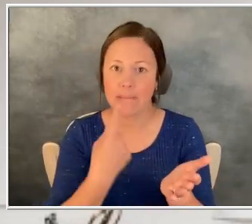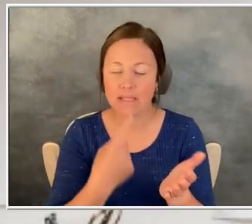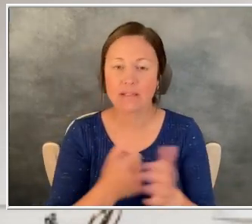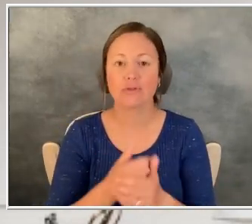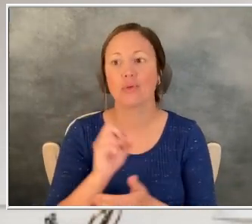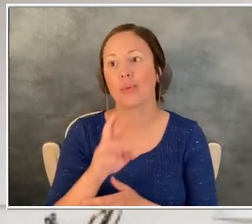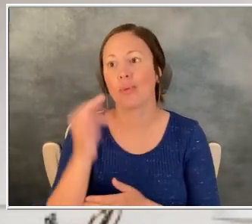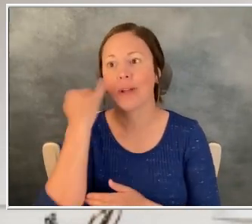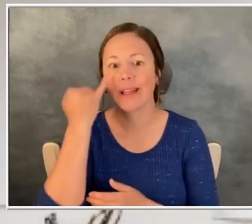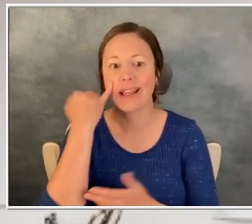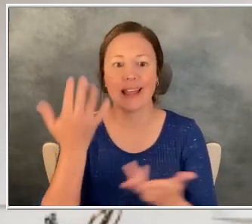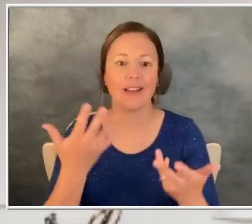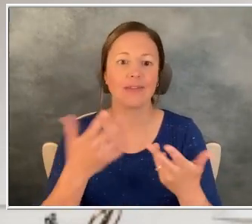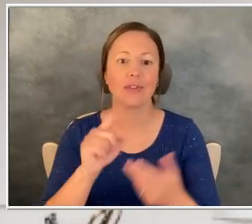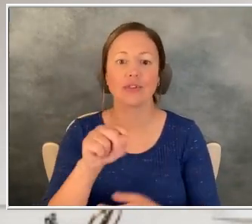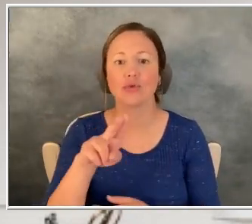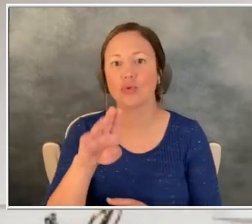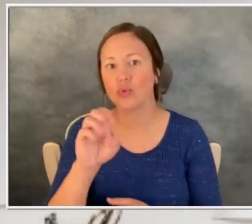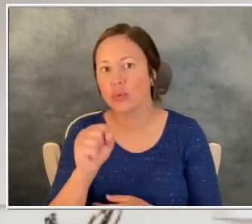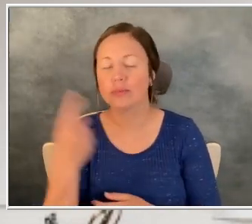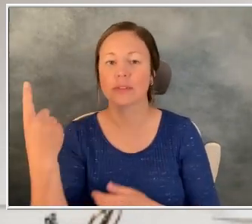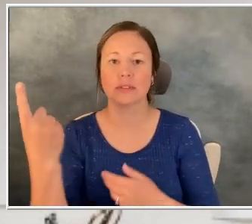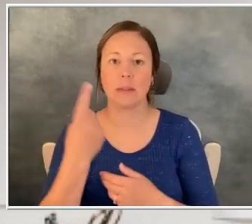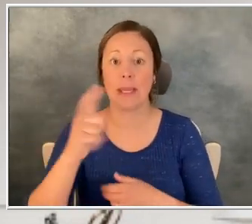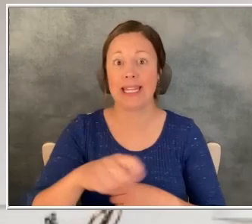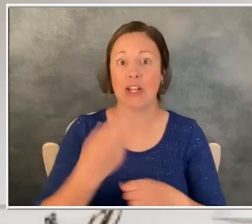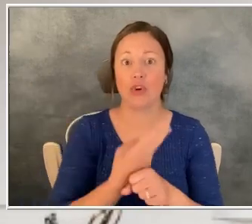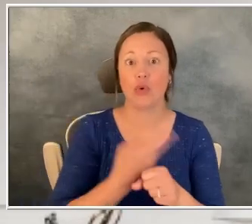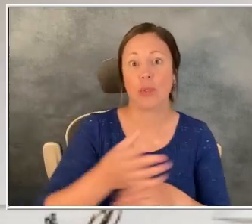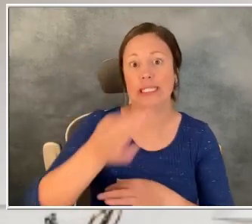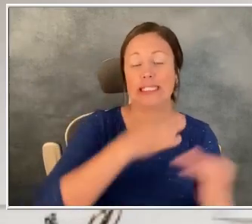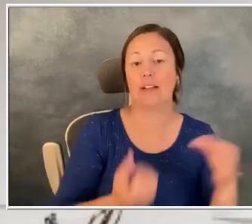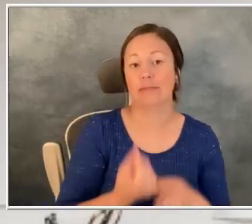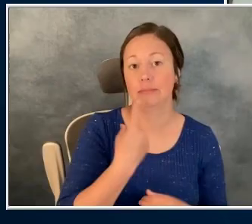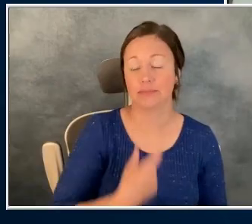medical devices or tubes that they need to utilize instead of taking things by mouth.